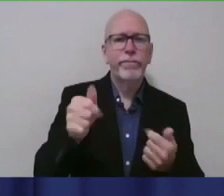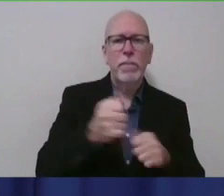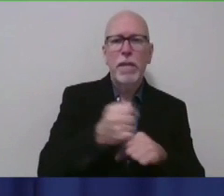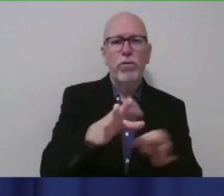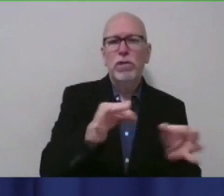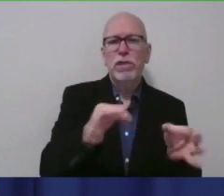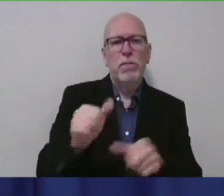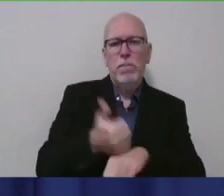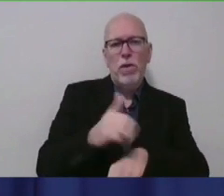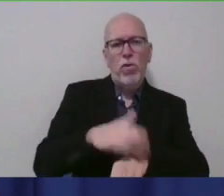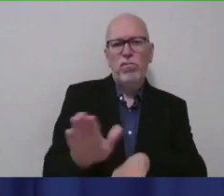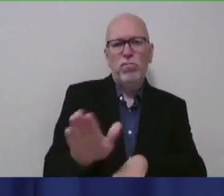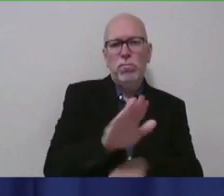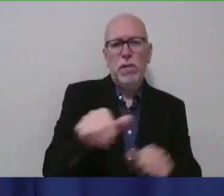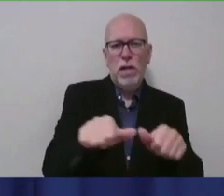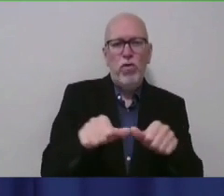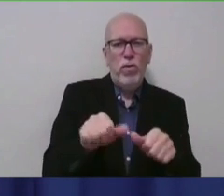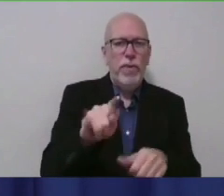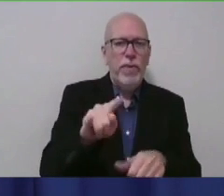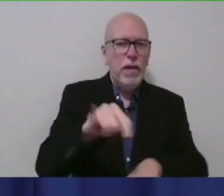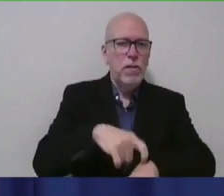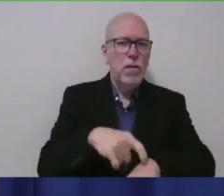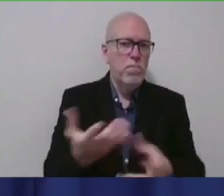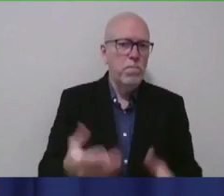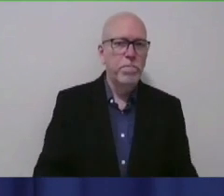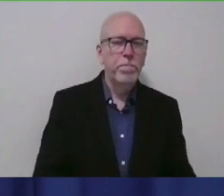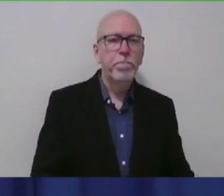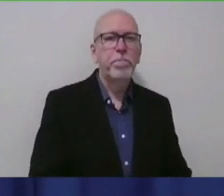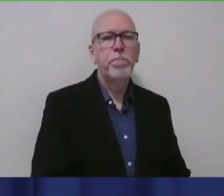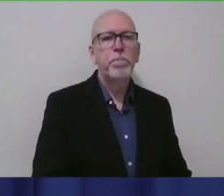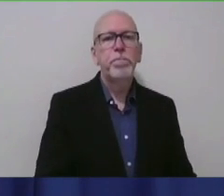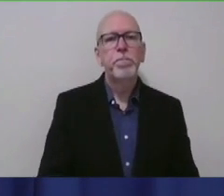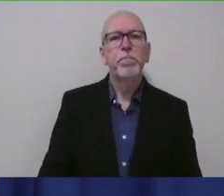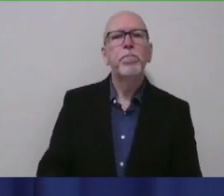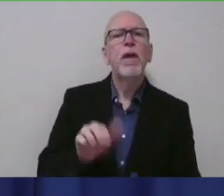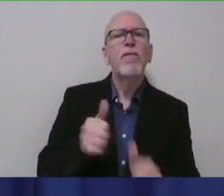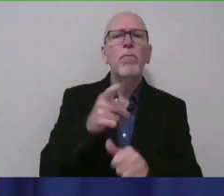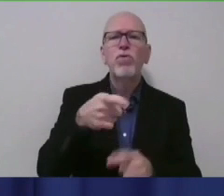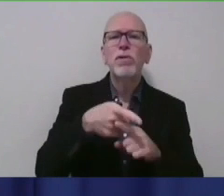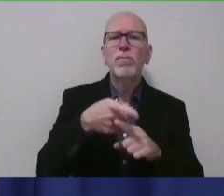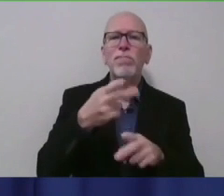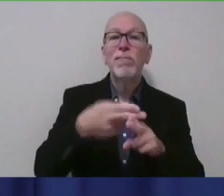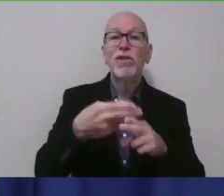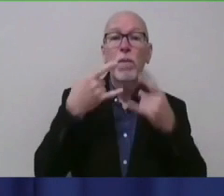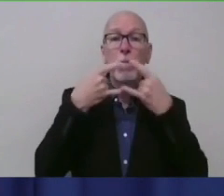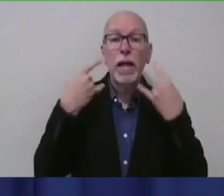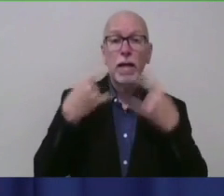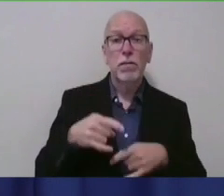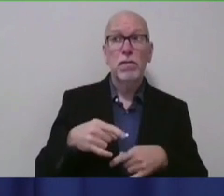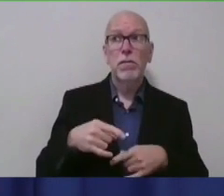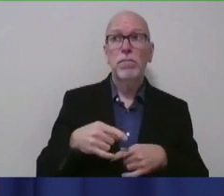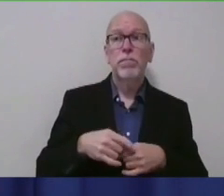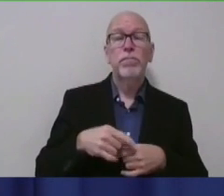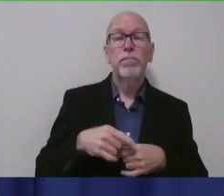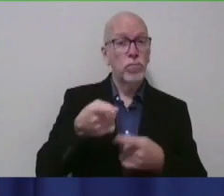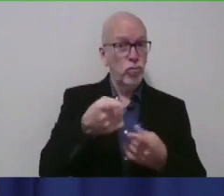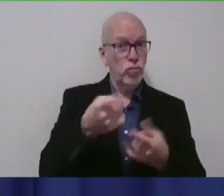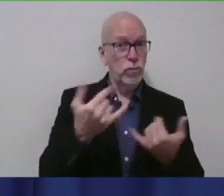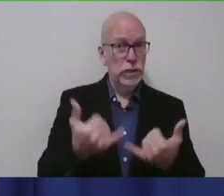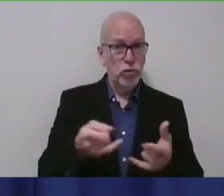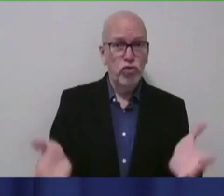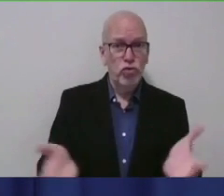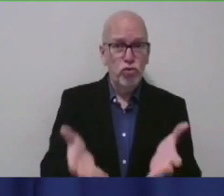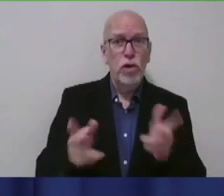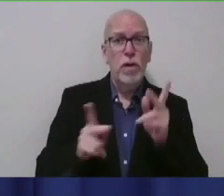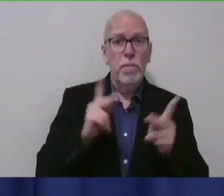level of infection at that time. Just to follow up, you mentioned mask wearing. Could, or at this time, are you encouraging people